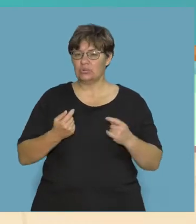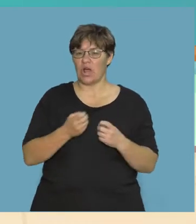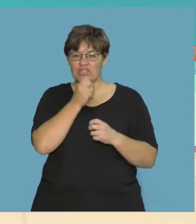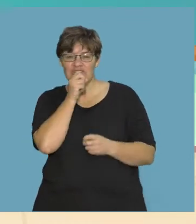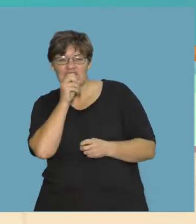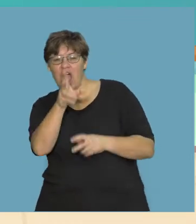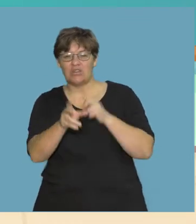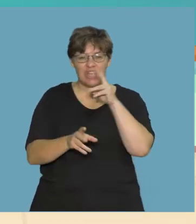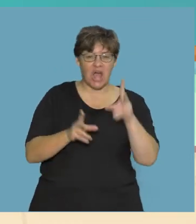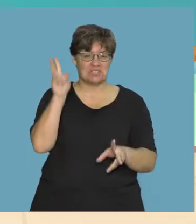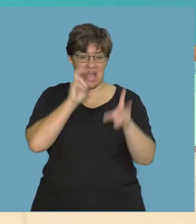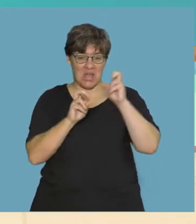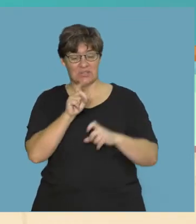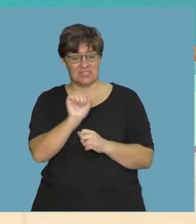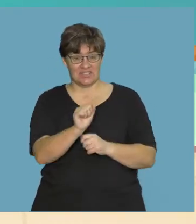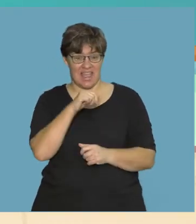the animal sounds!